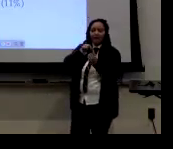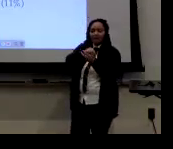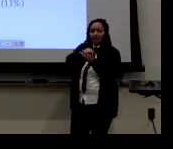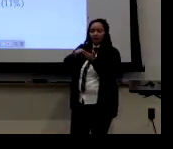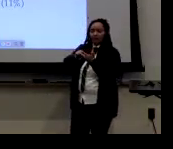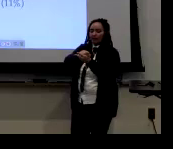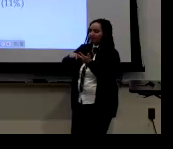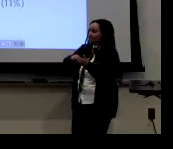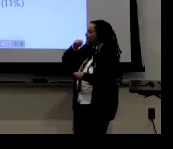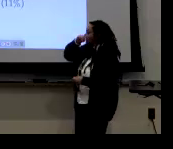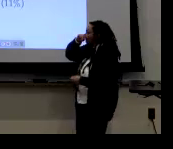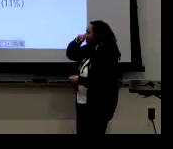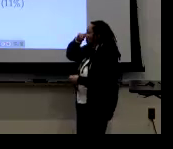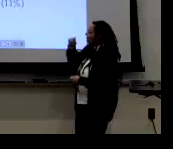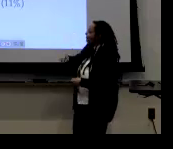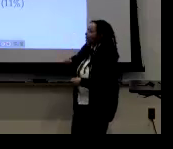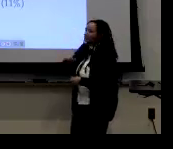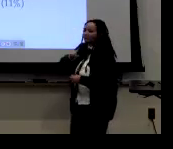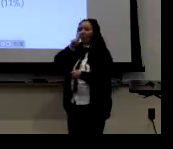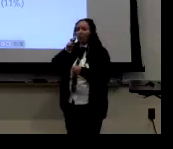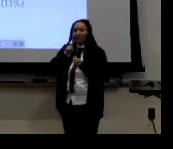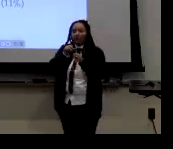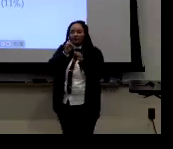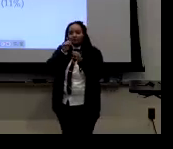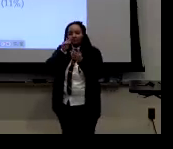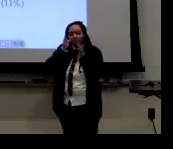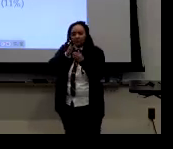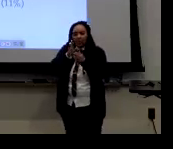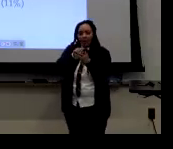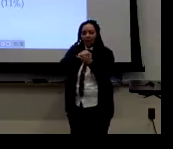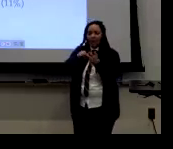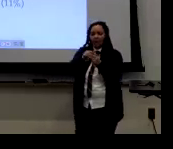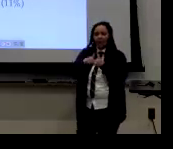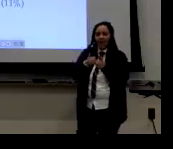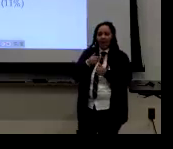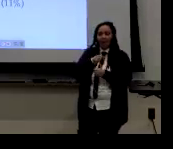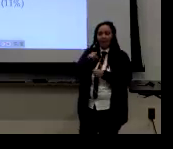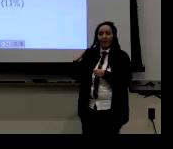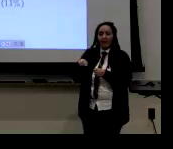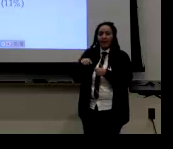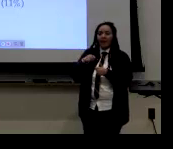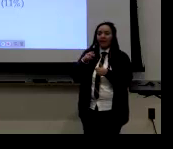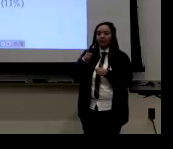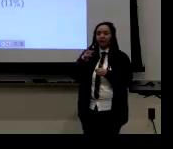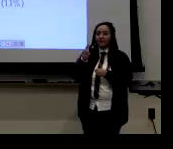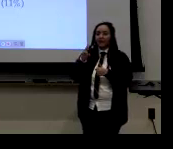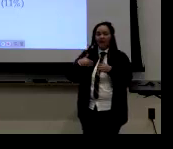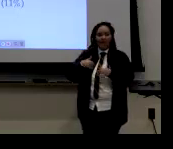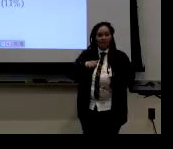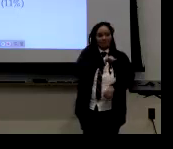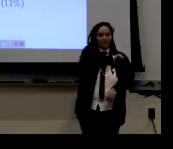So now I want to go into the analysis of the three different introduction types. The first one I want to focus on is